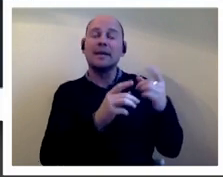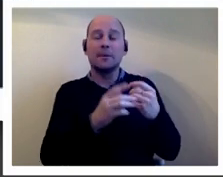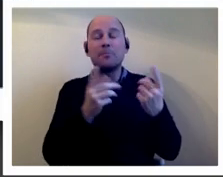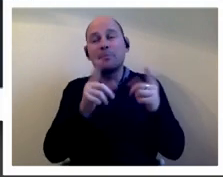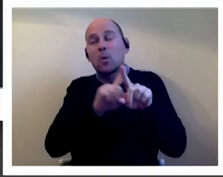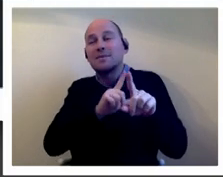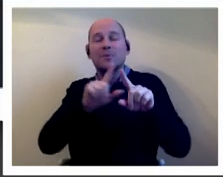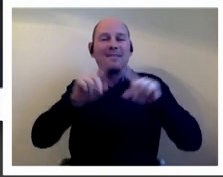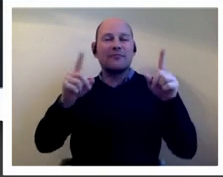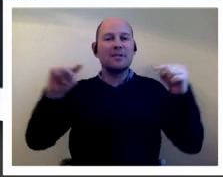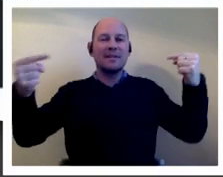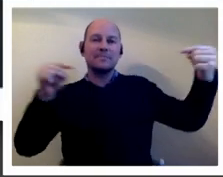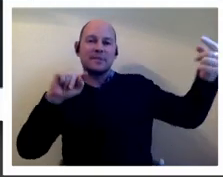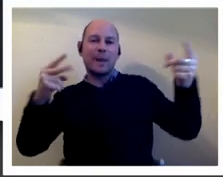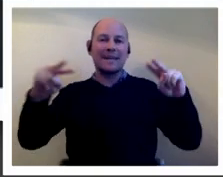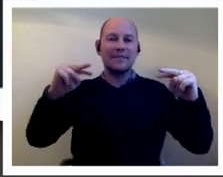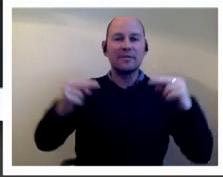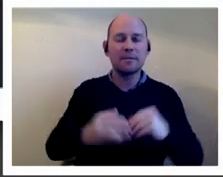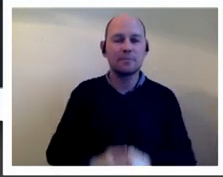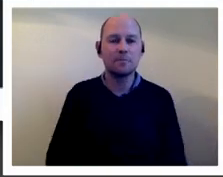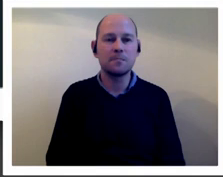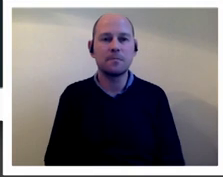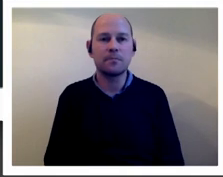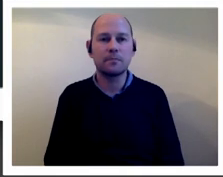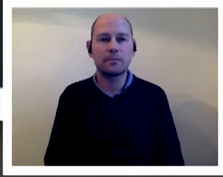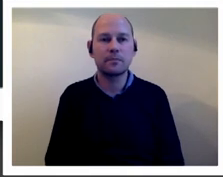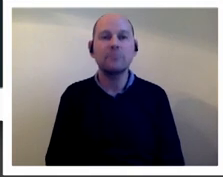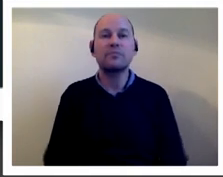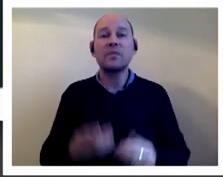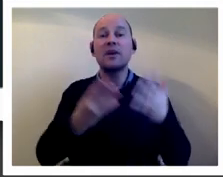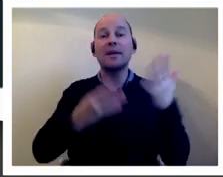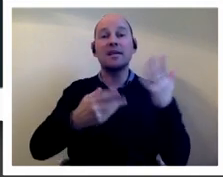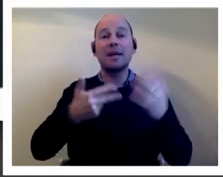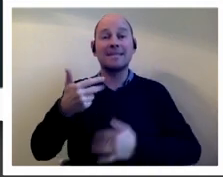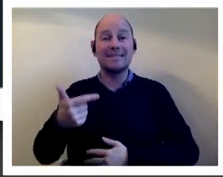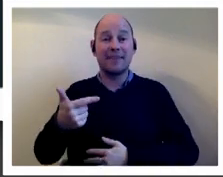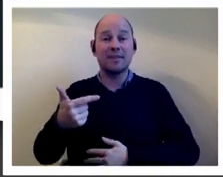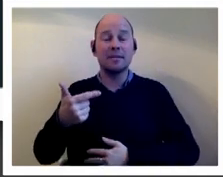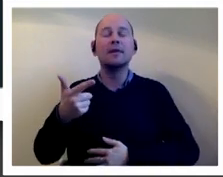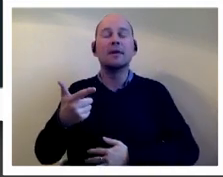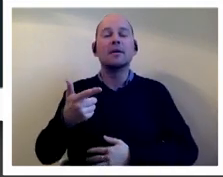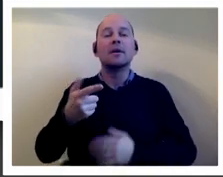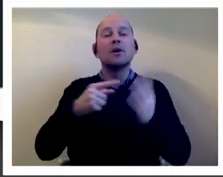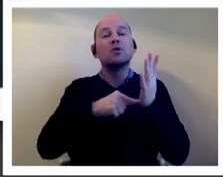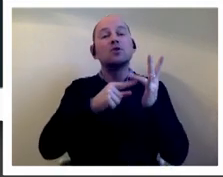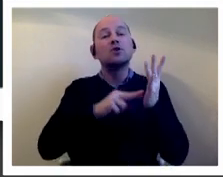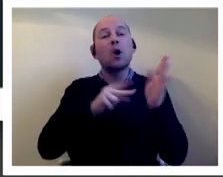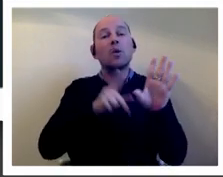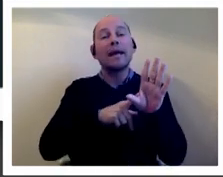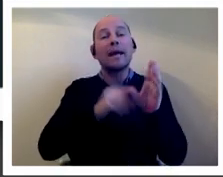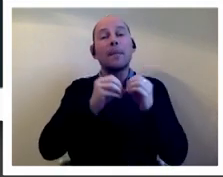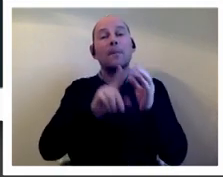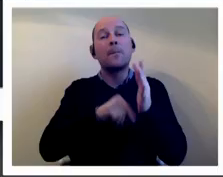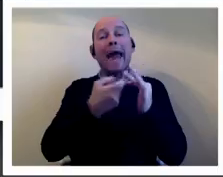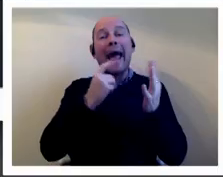okay let's move on to 1997 we've got tony blair's new labour party forming the next government and there was reason to